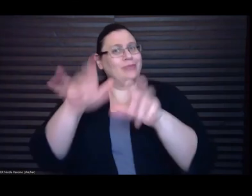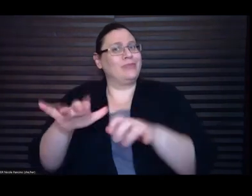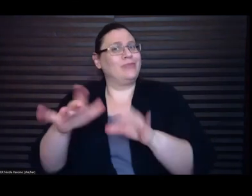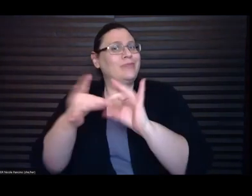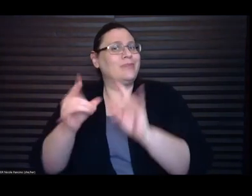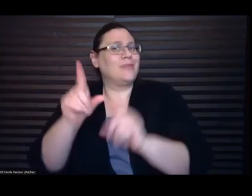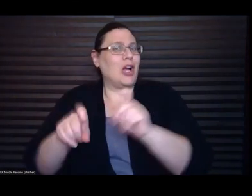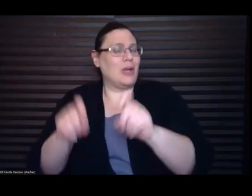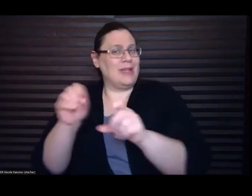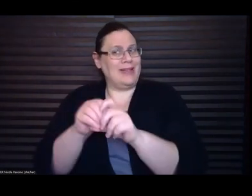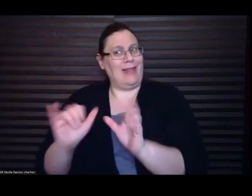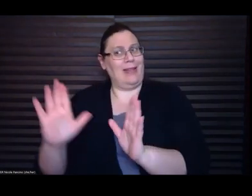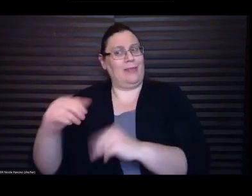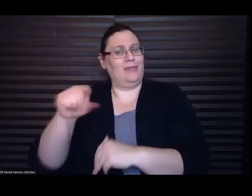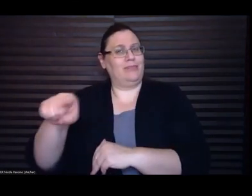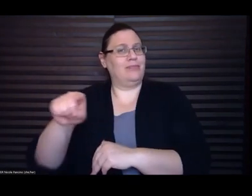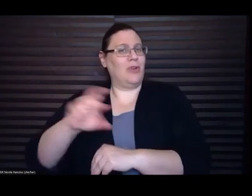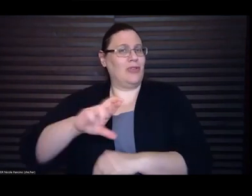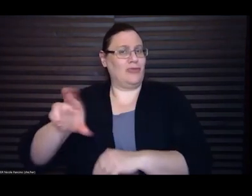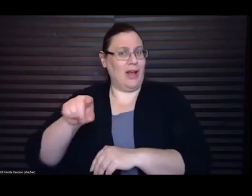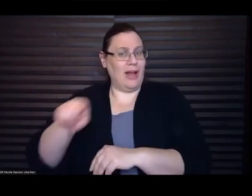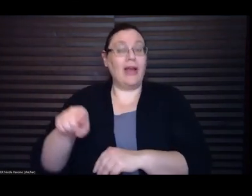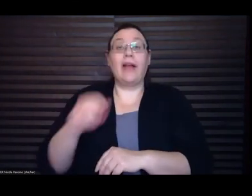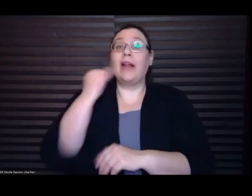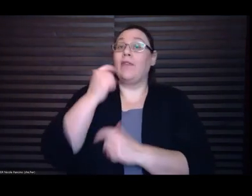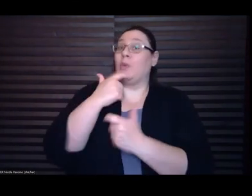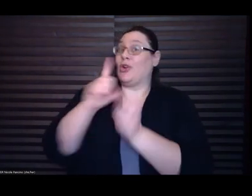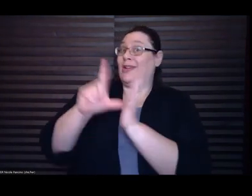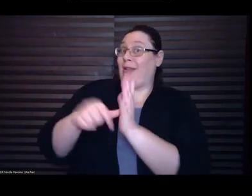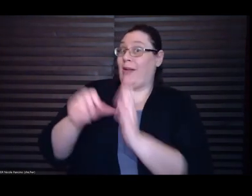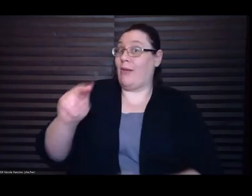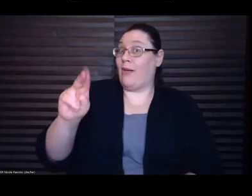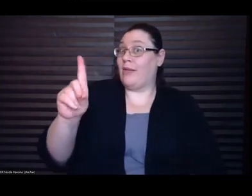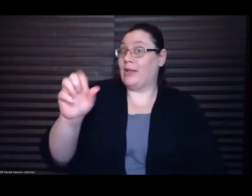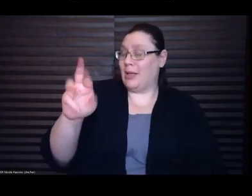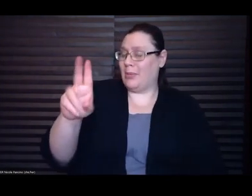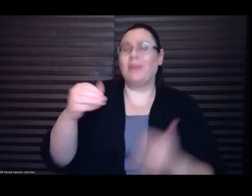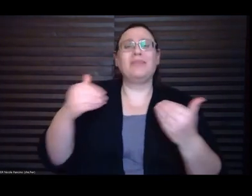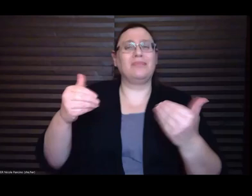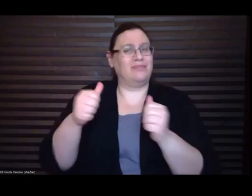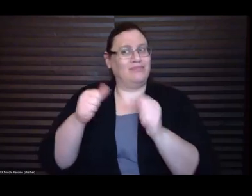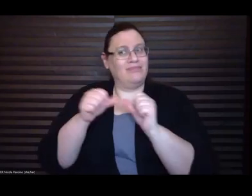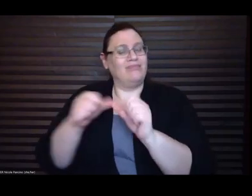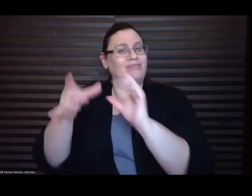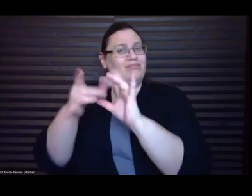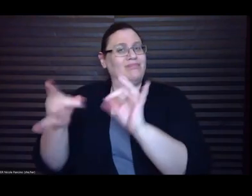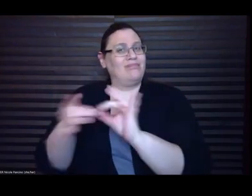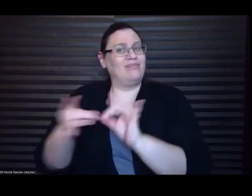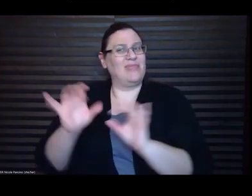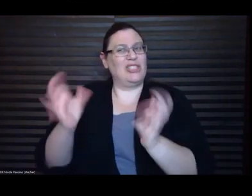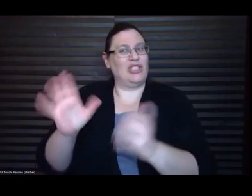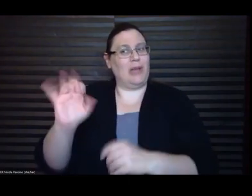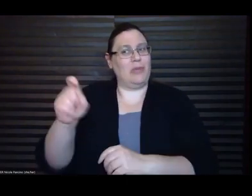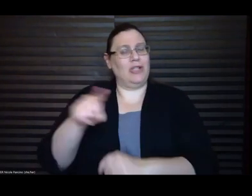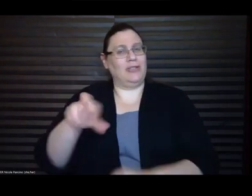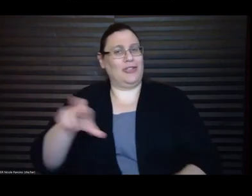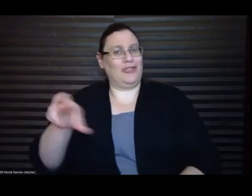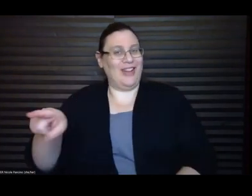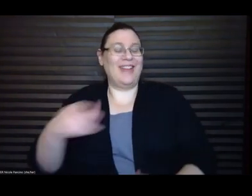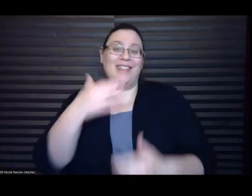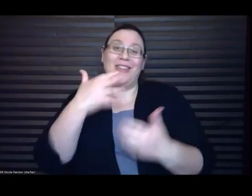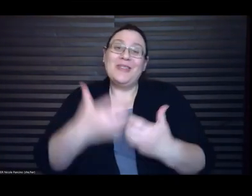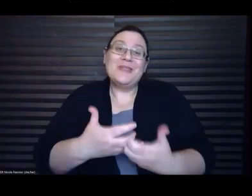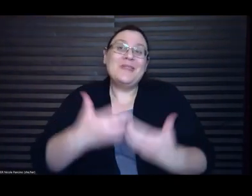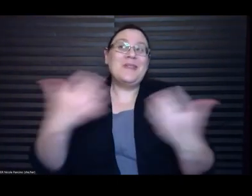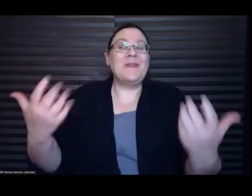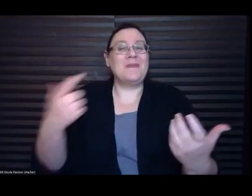the right of the screen. If you're watching on-demand, feel free to continue to leave comments in the chat box to the right of the video. We thank you so much for attending and for